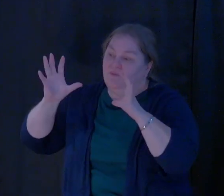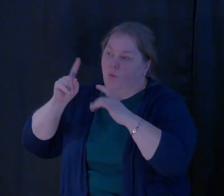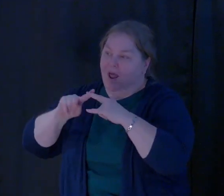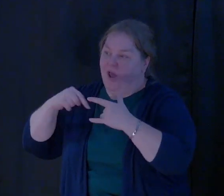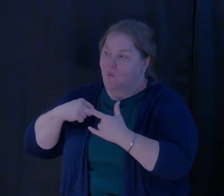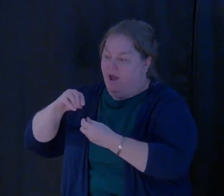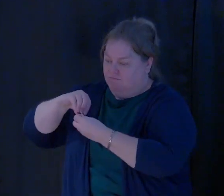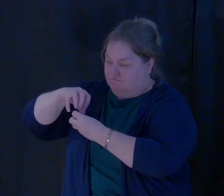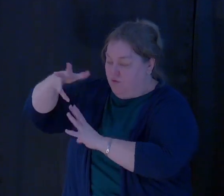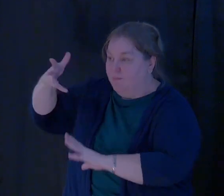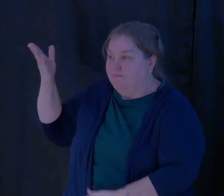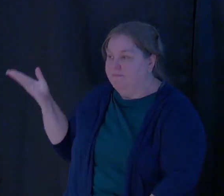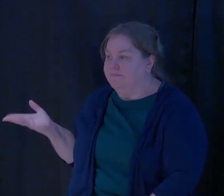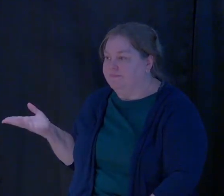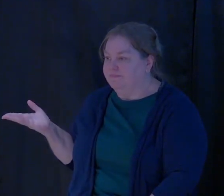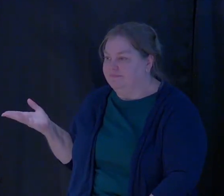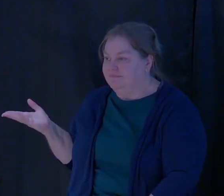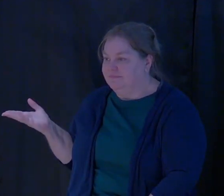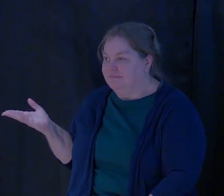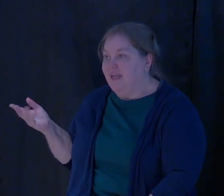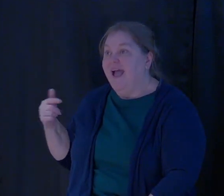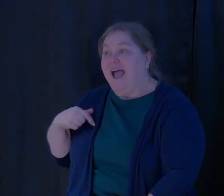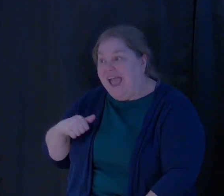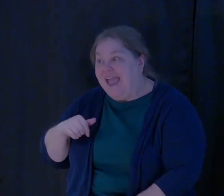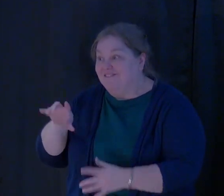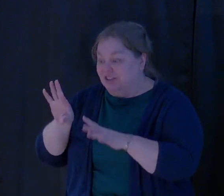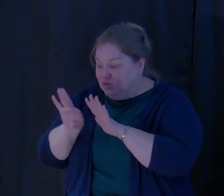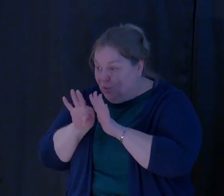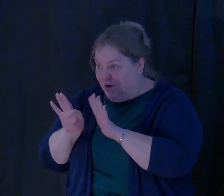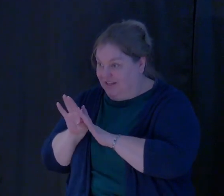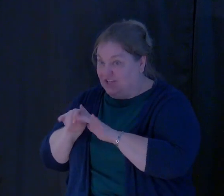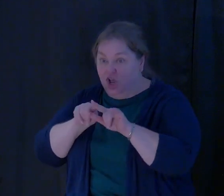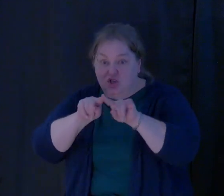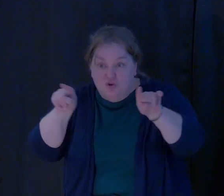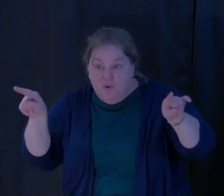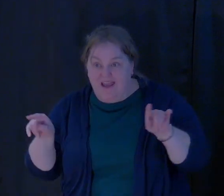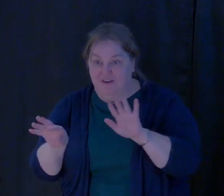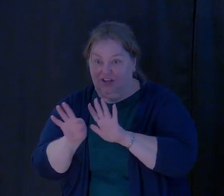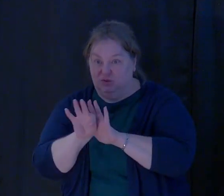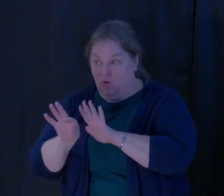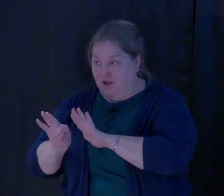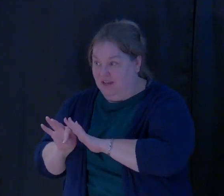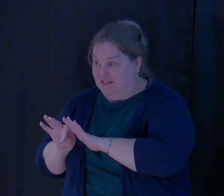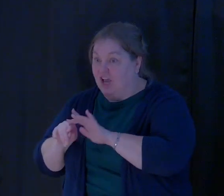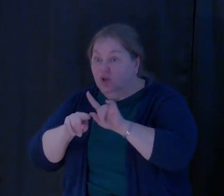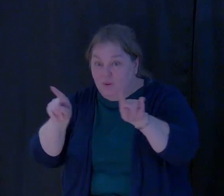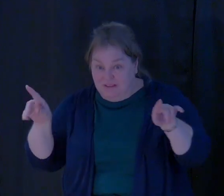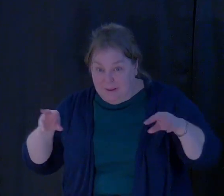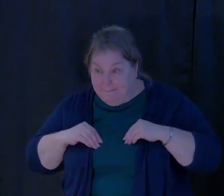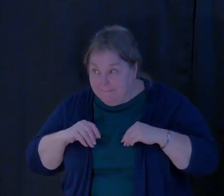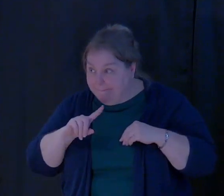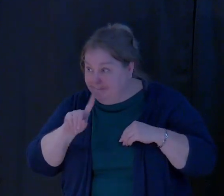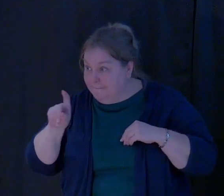And I had a choice. I have a choice. You have a choice. Do we accept it